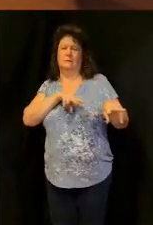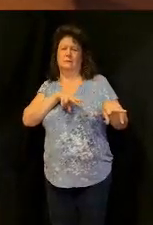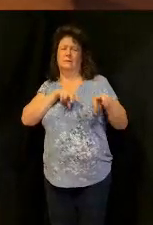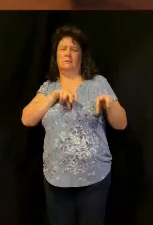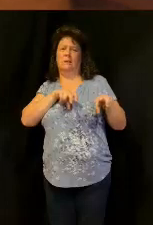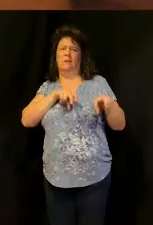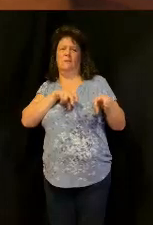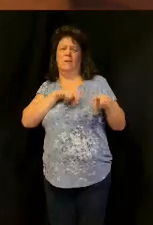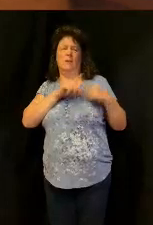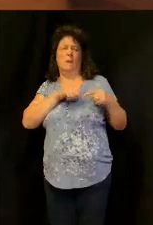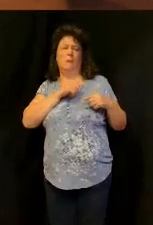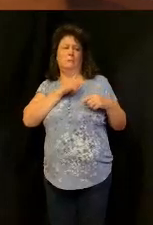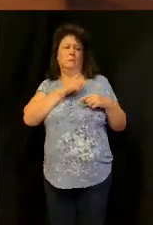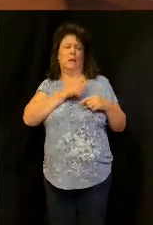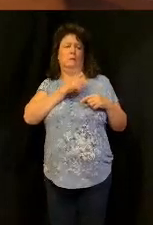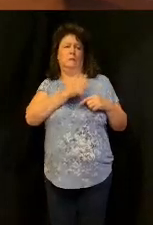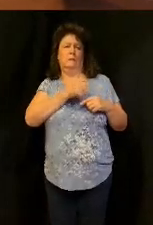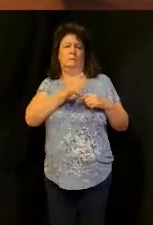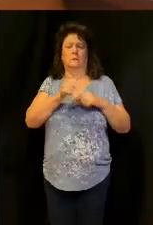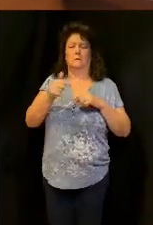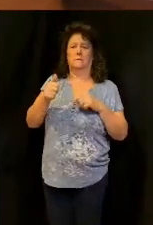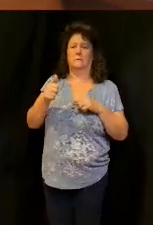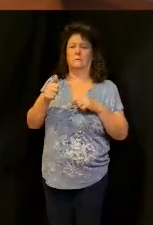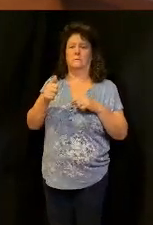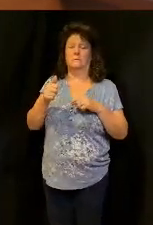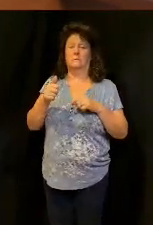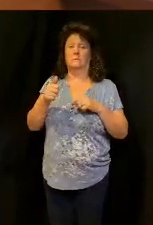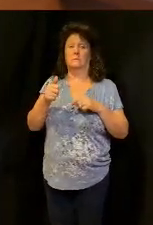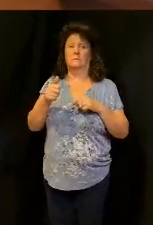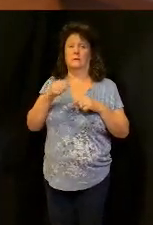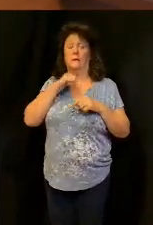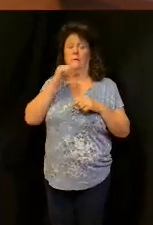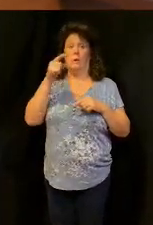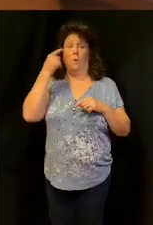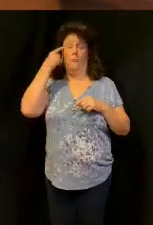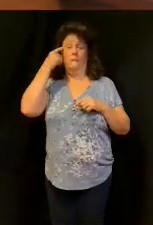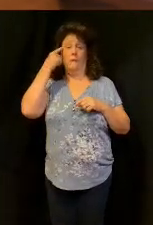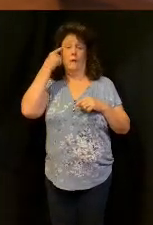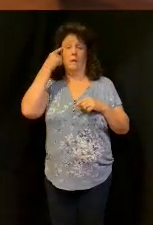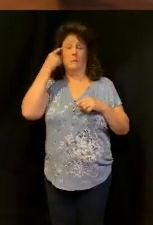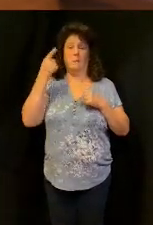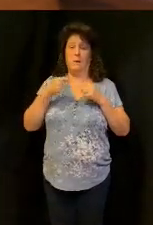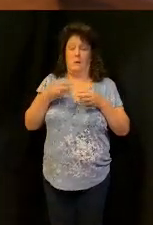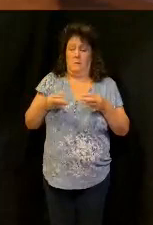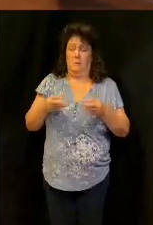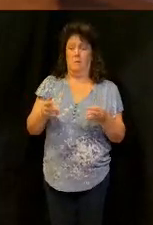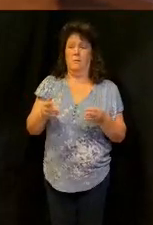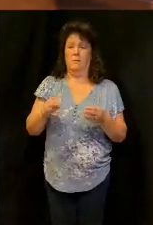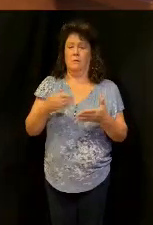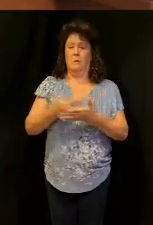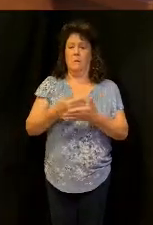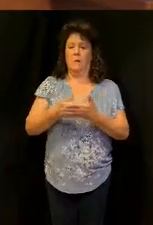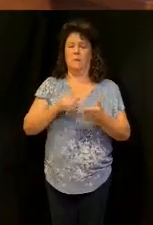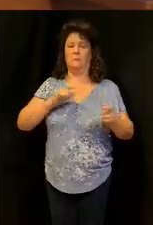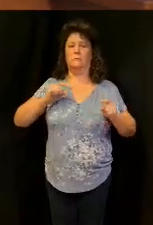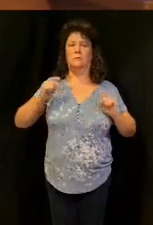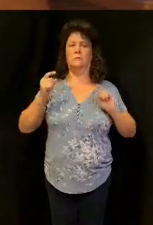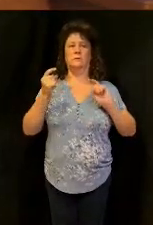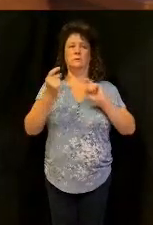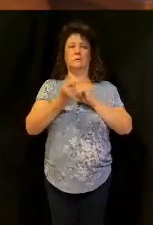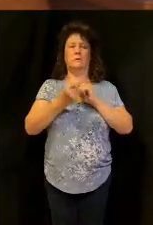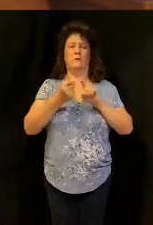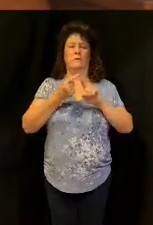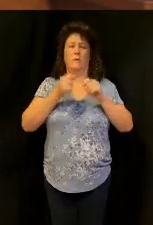So money speaks much about ourselves. If we don't consider our ways, our money will actually turn from a